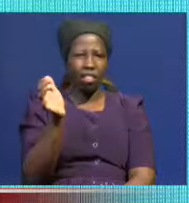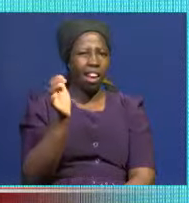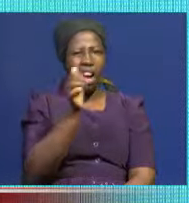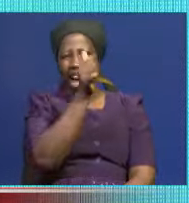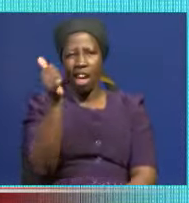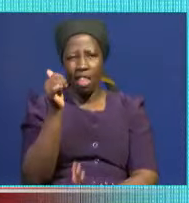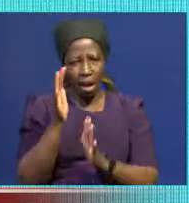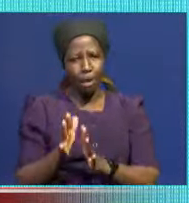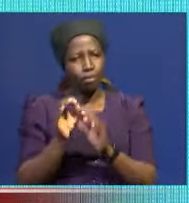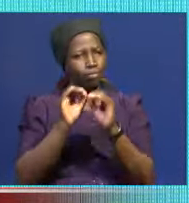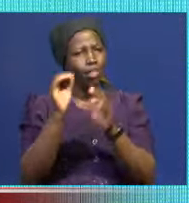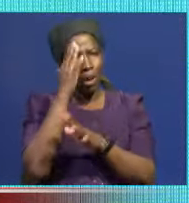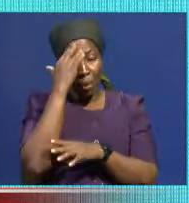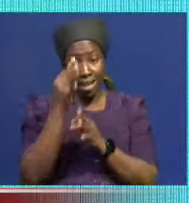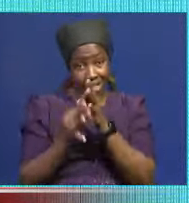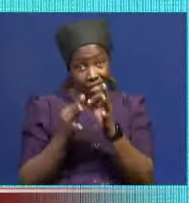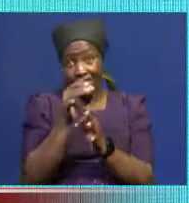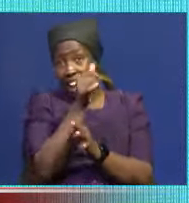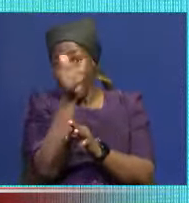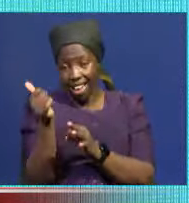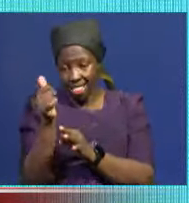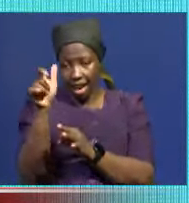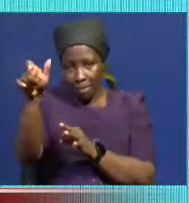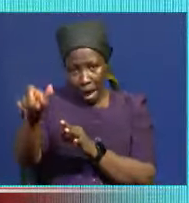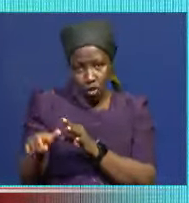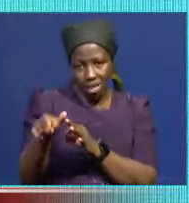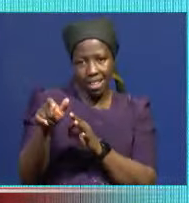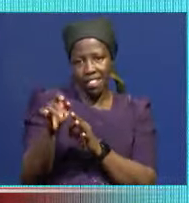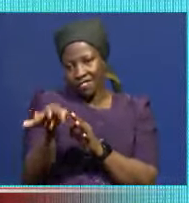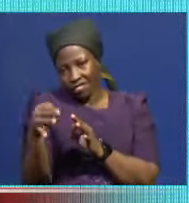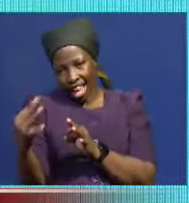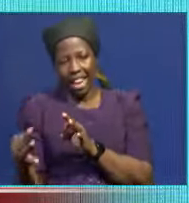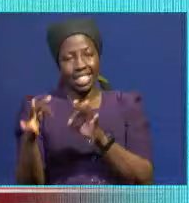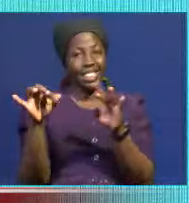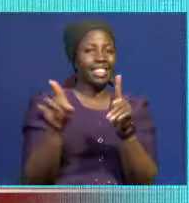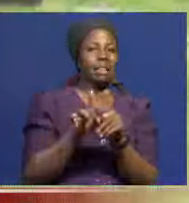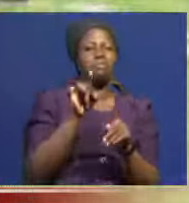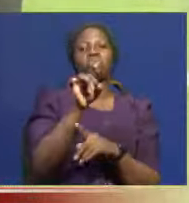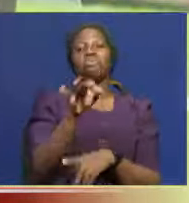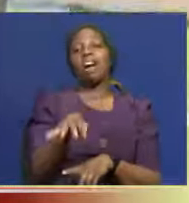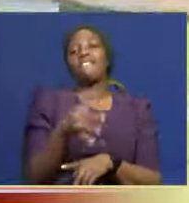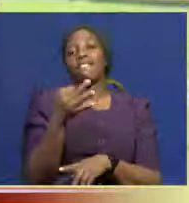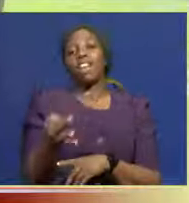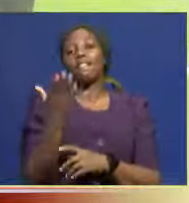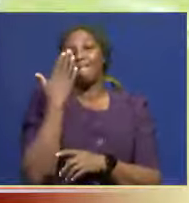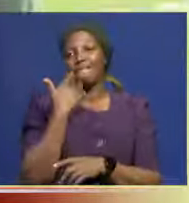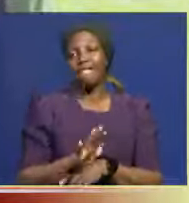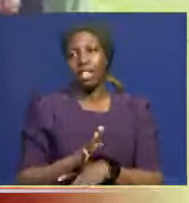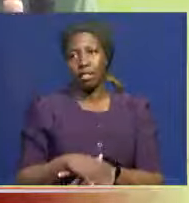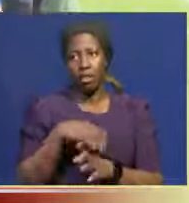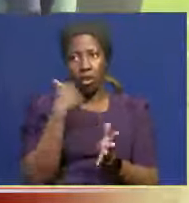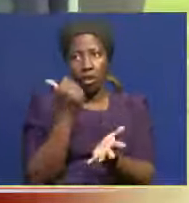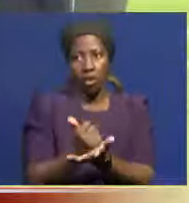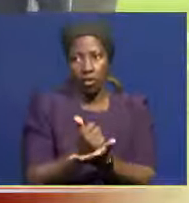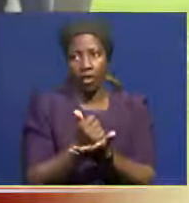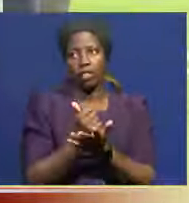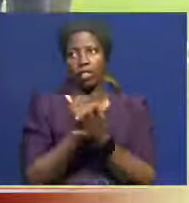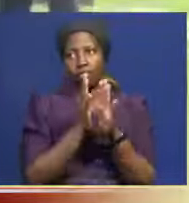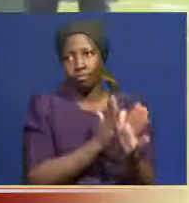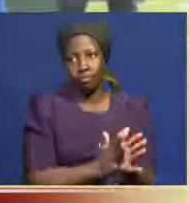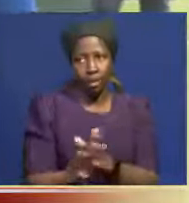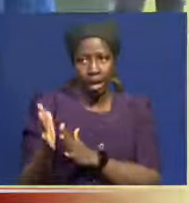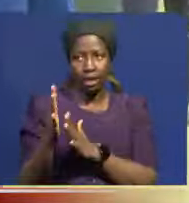if your colleague fails, in it is your failure. Afisi ya mikakati na utekelezaaji,